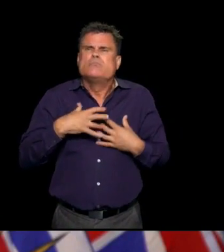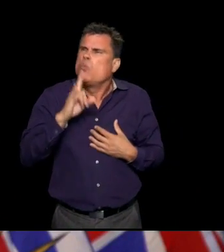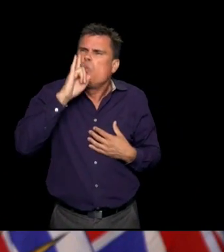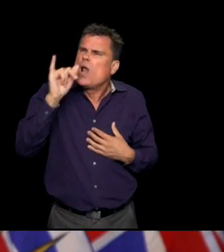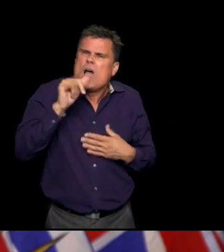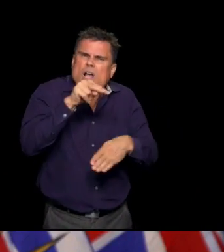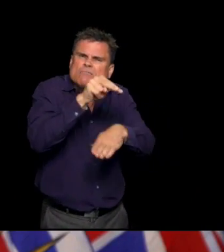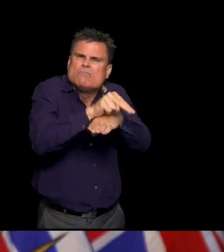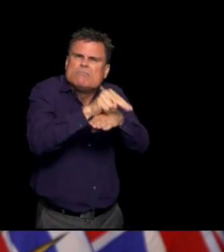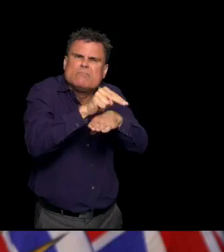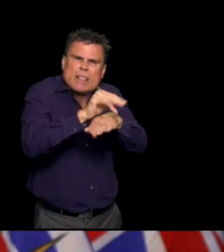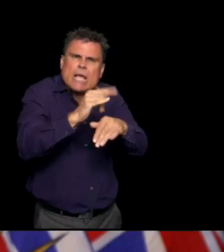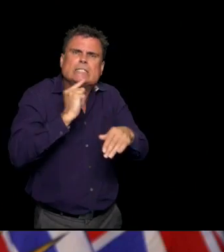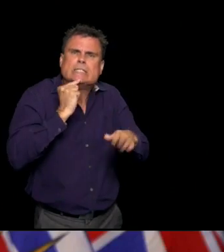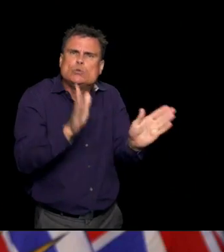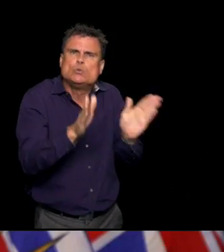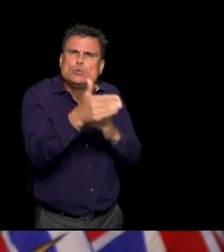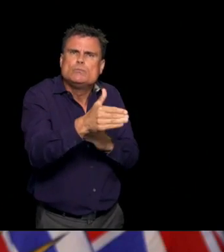have actual COVID?